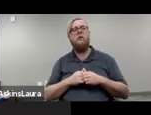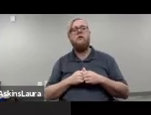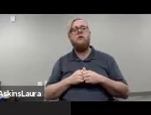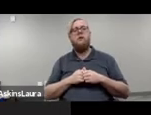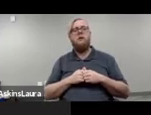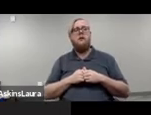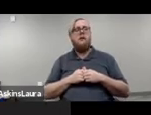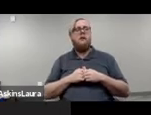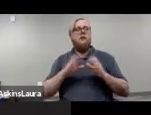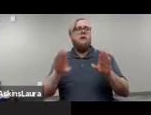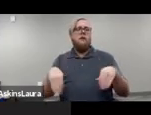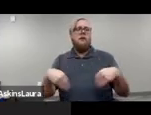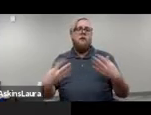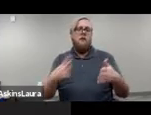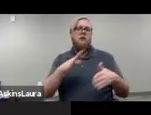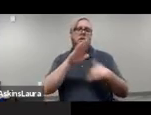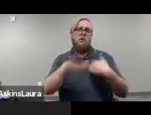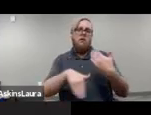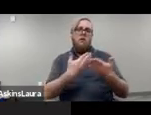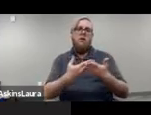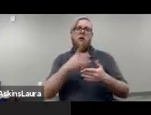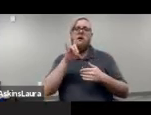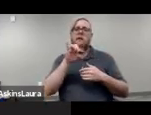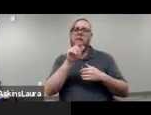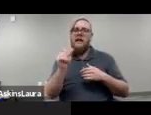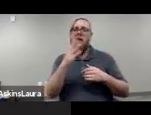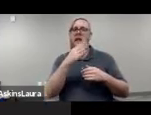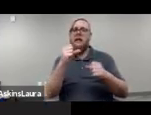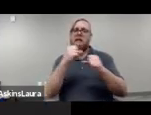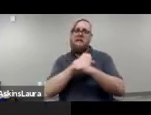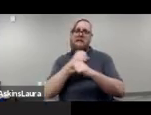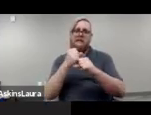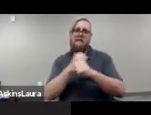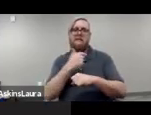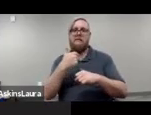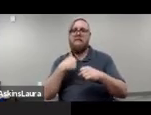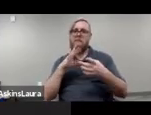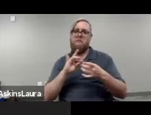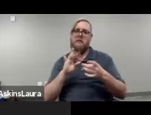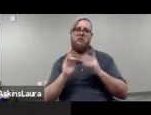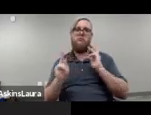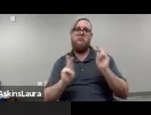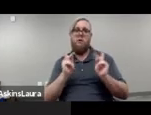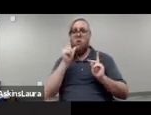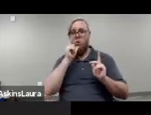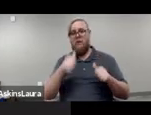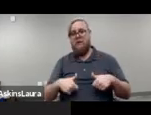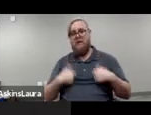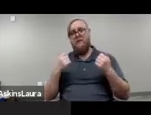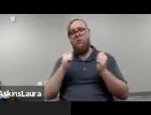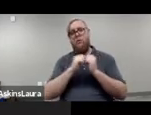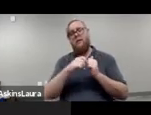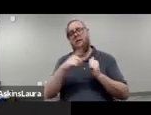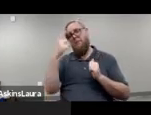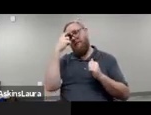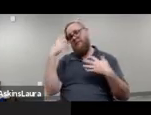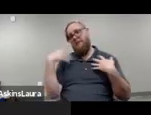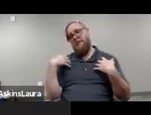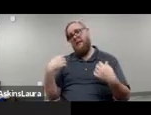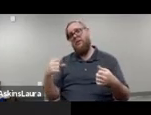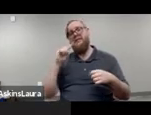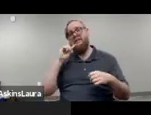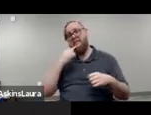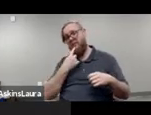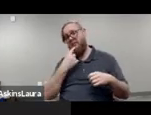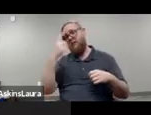So given all the data and statistics that I've cited, individuals living with mental health conditions, and particularly those living with